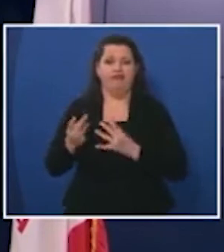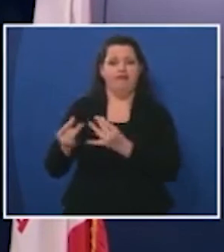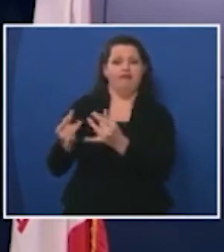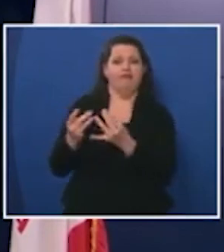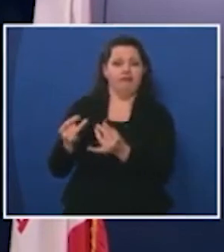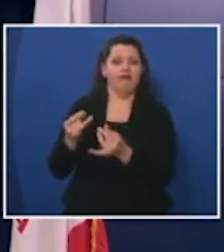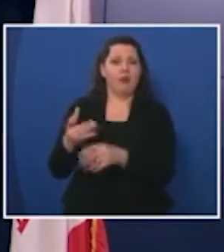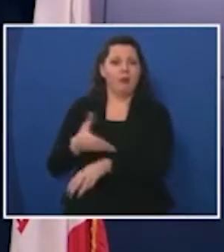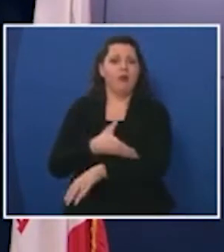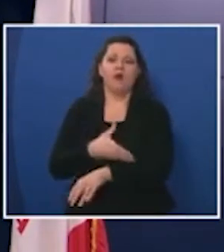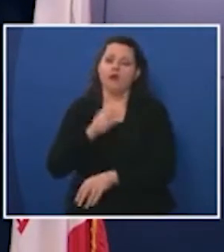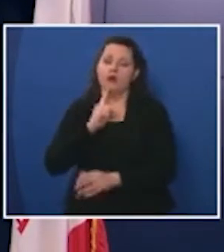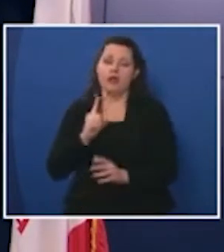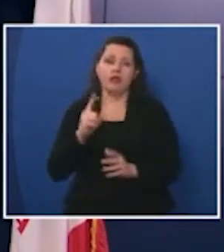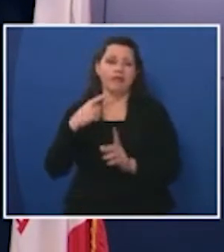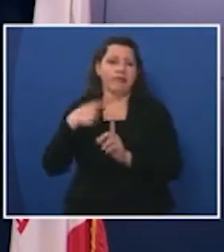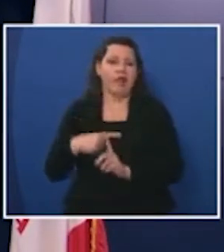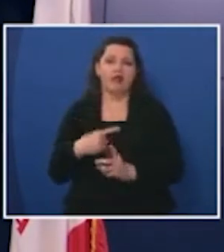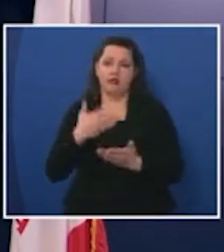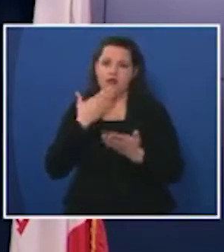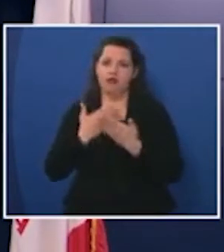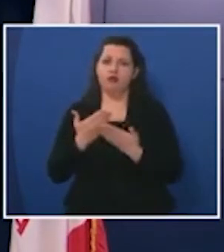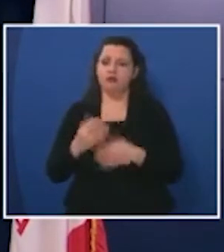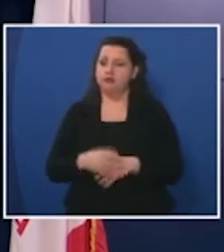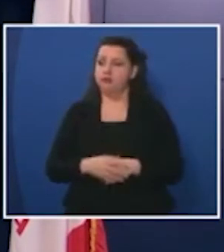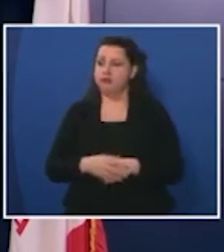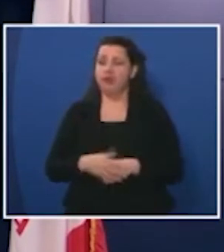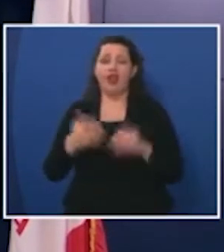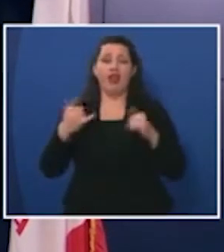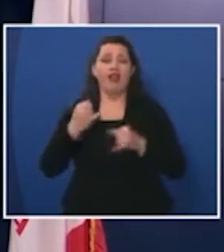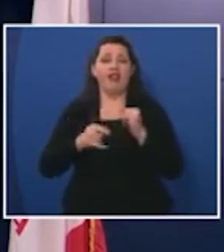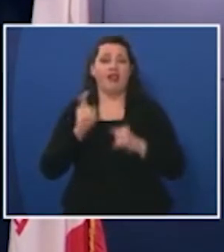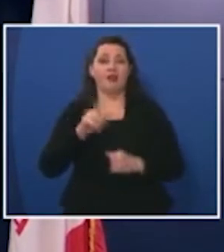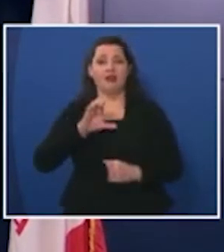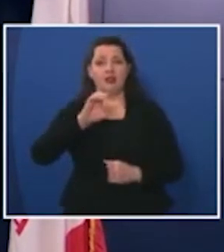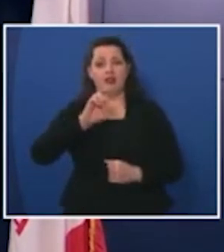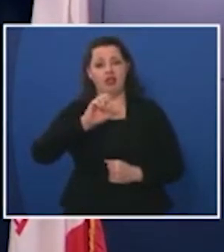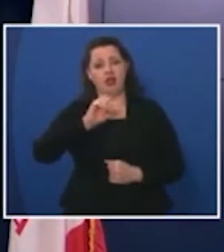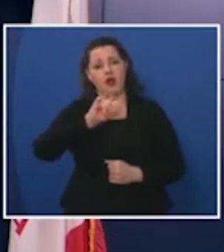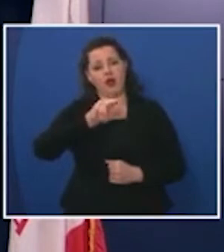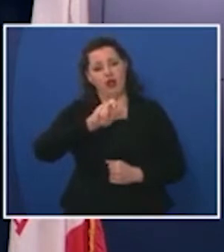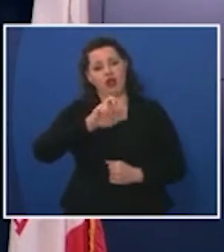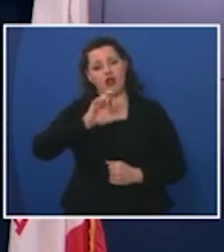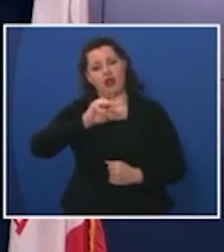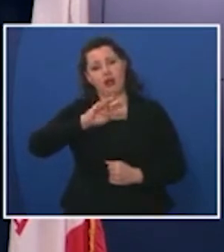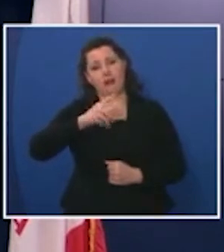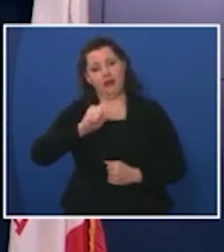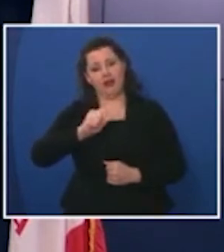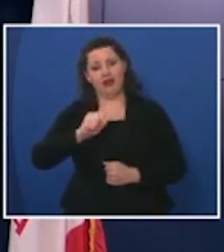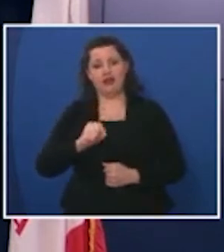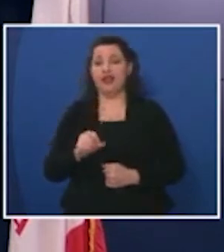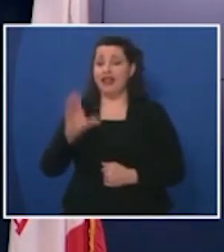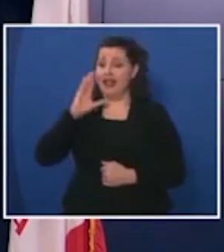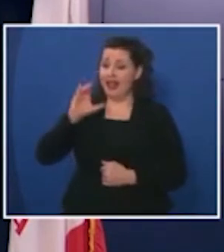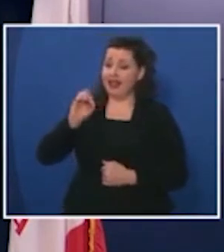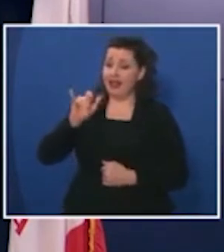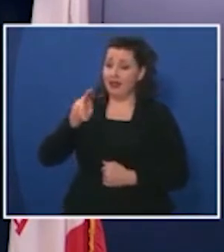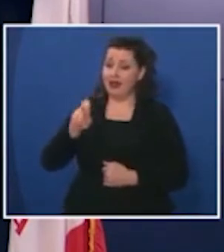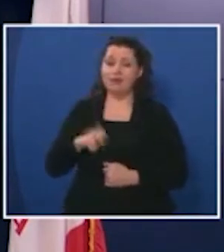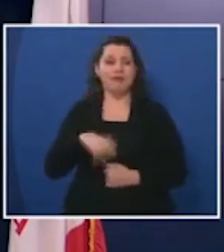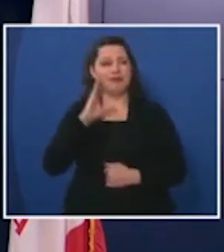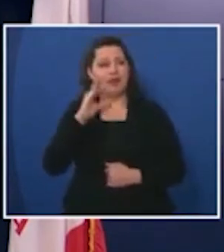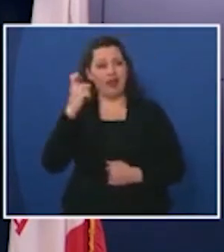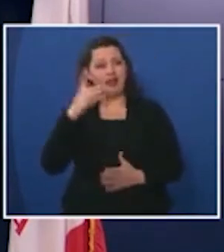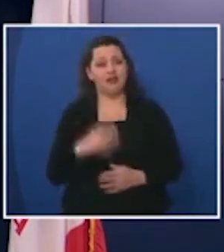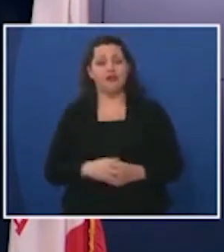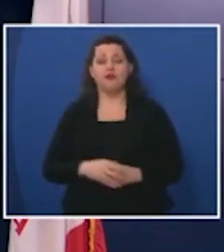a lot of positive things coming out of that last question hi caroline hi governor um dr